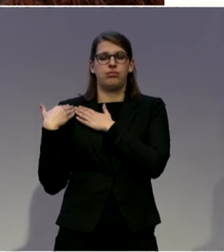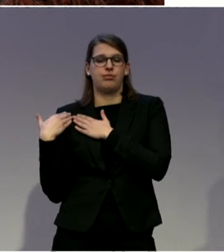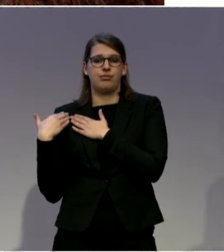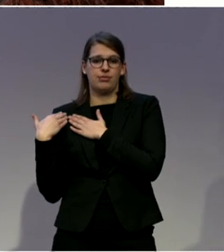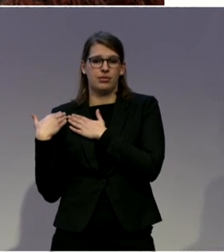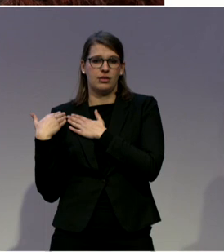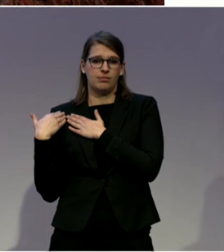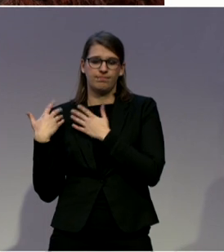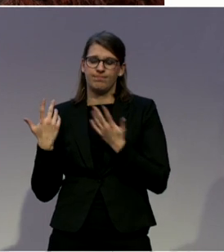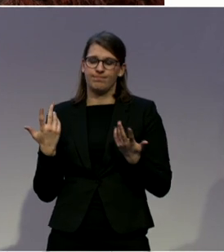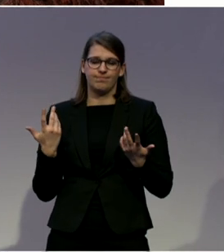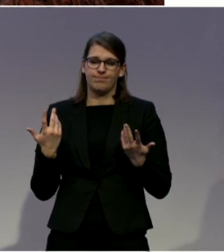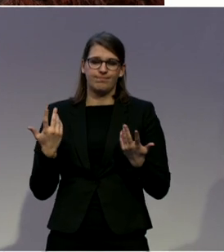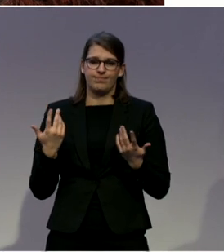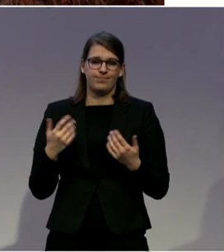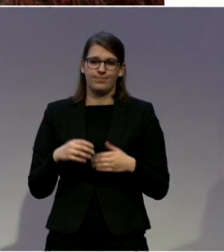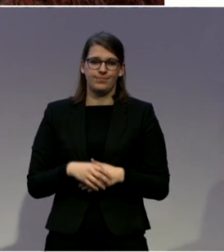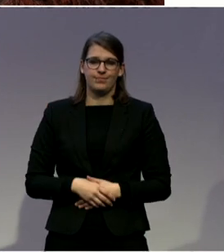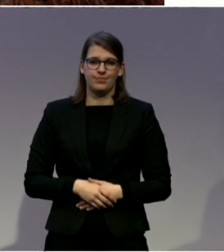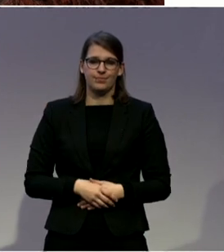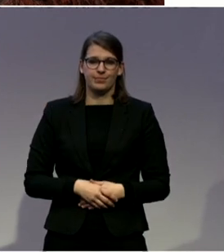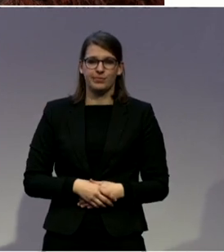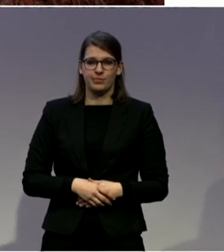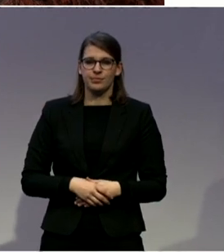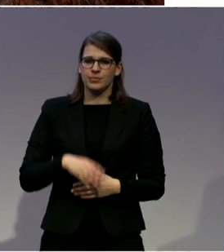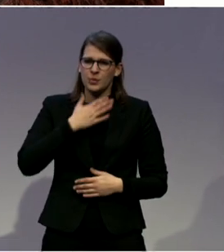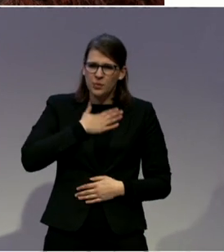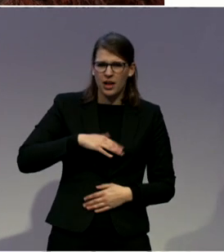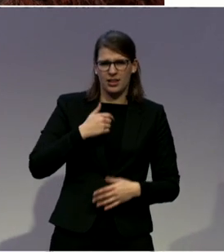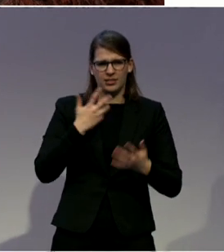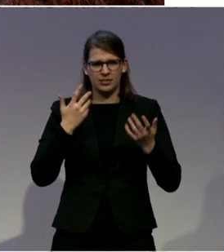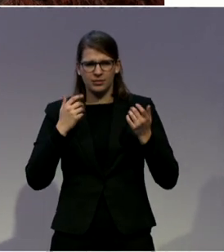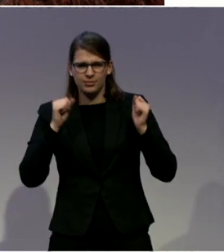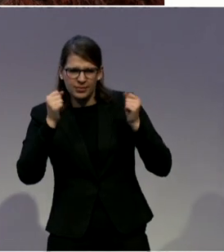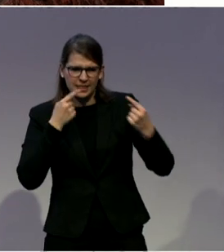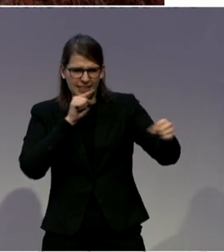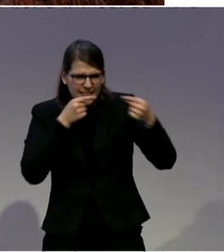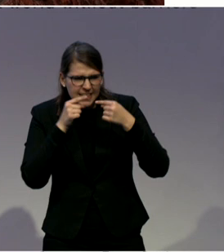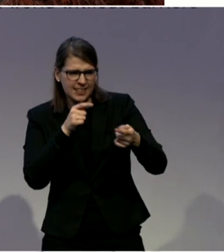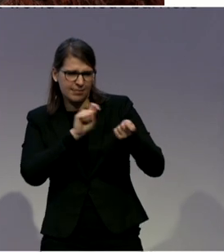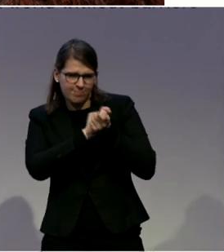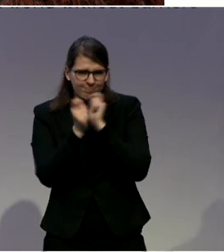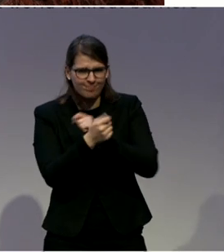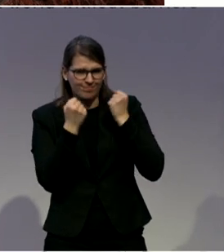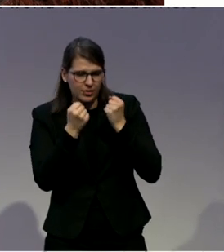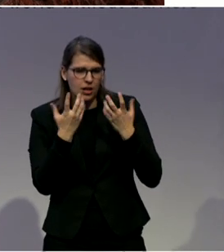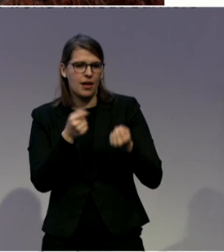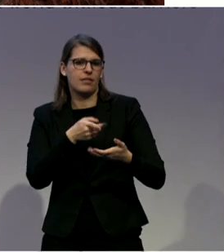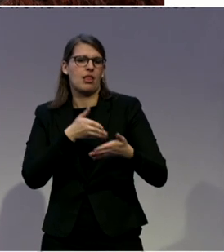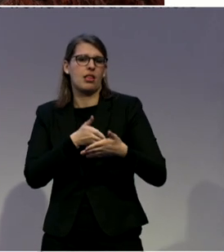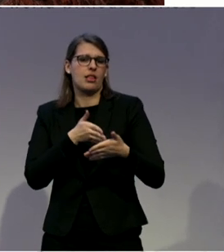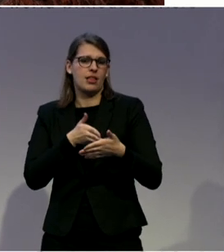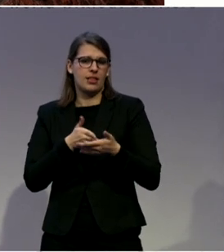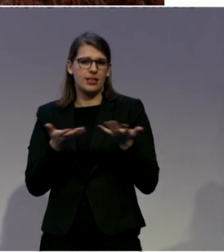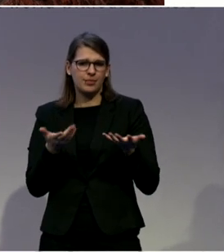engaging in discussions about reform were challenging, particularly where people had kind of, I suppose, told themselves the story that this